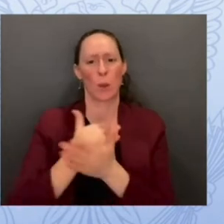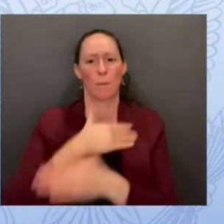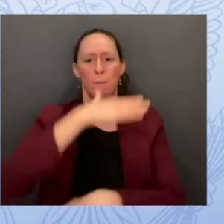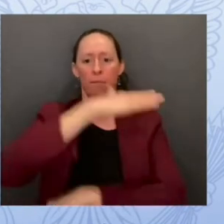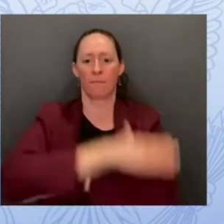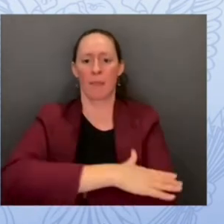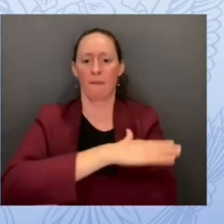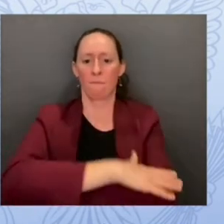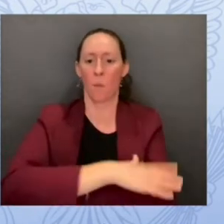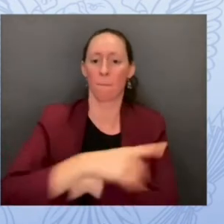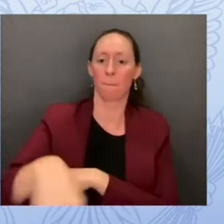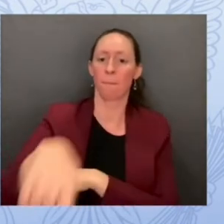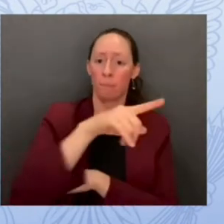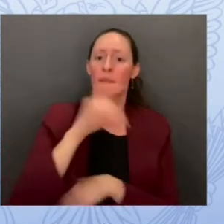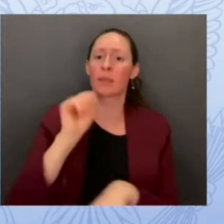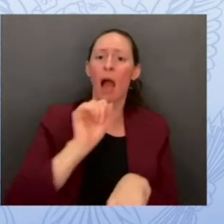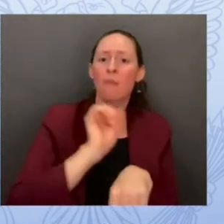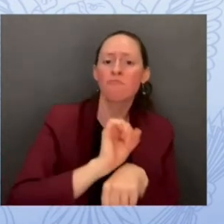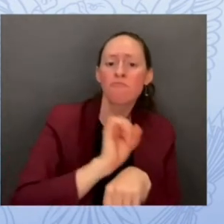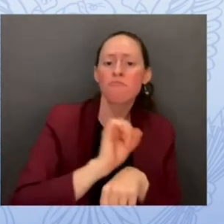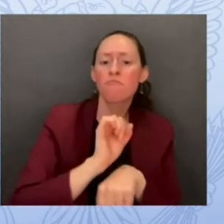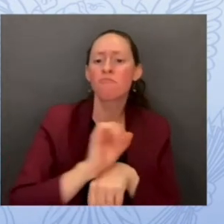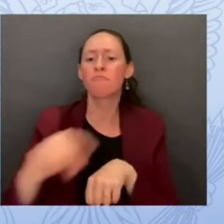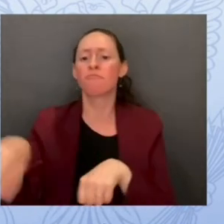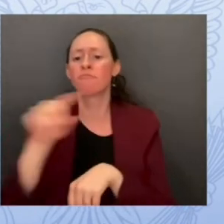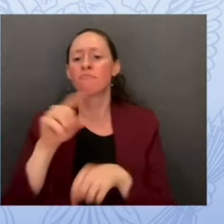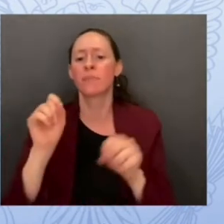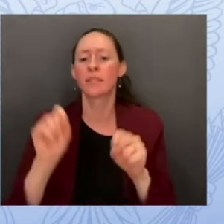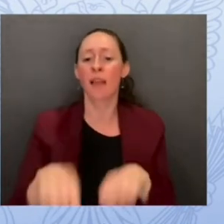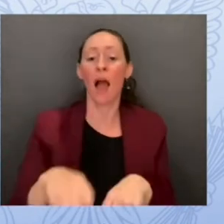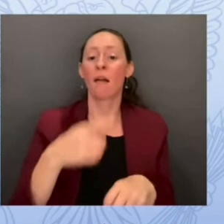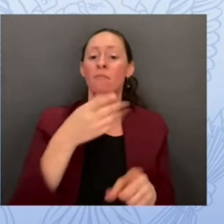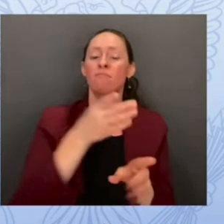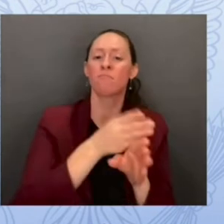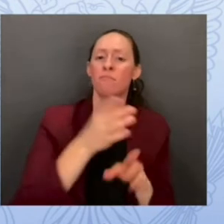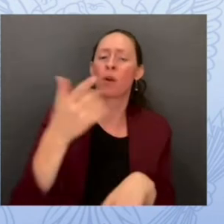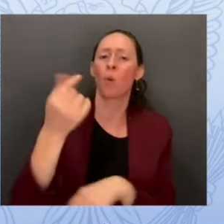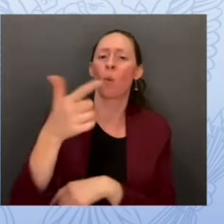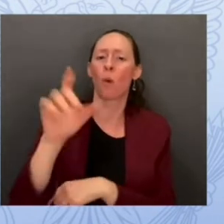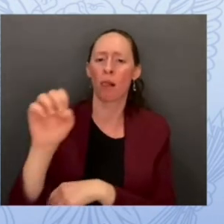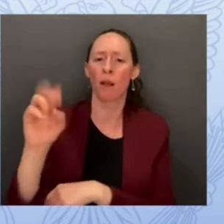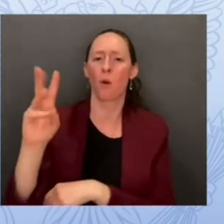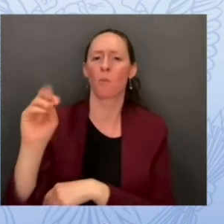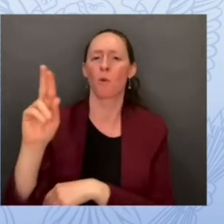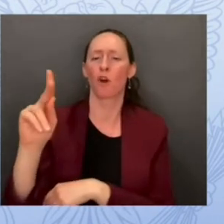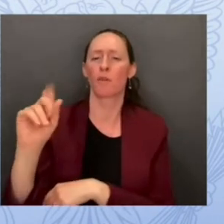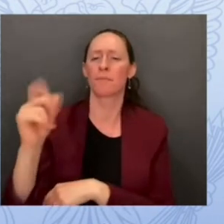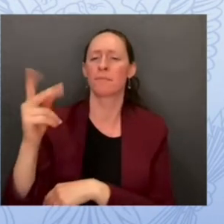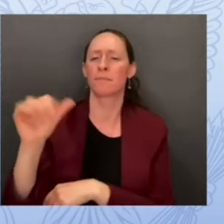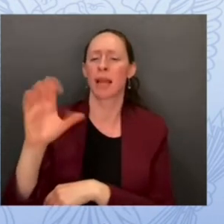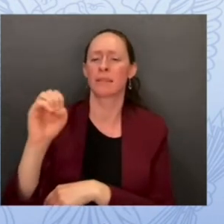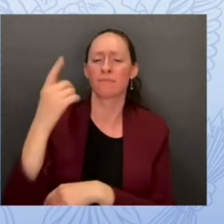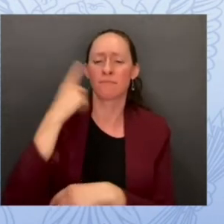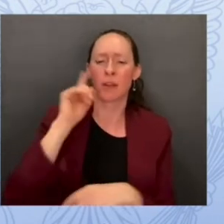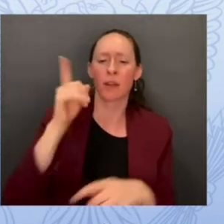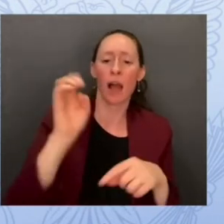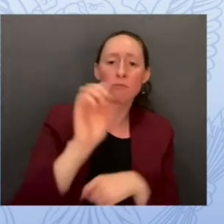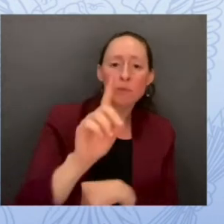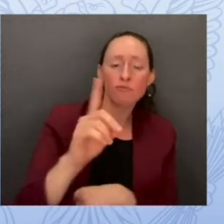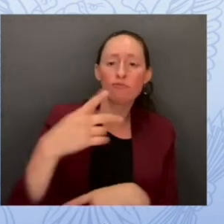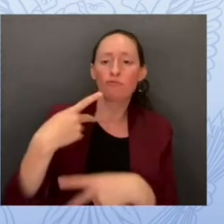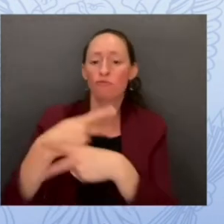and chromebooks now the importance of this platform is it creates a safe digital environment